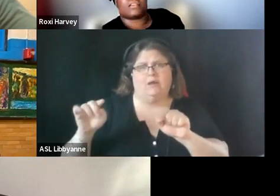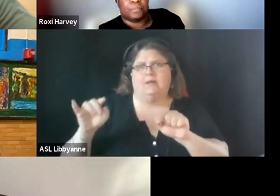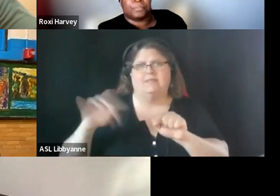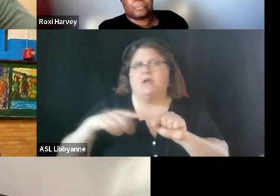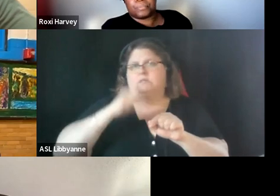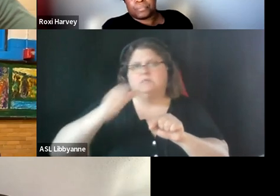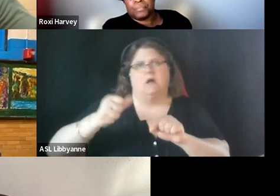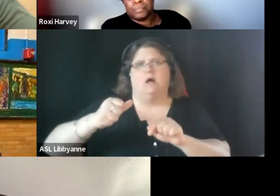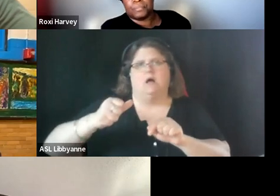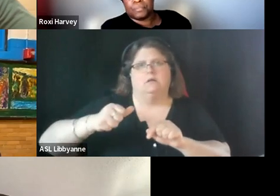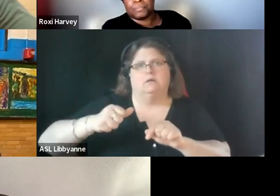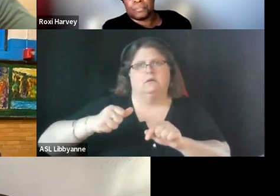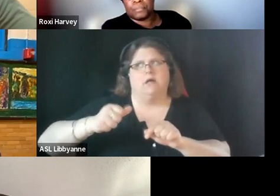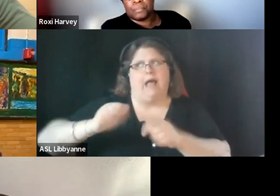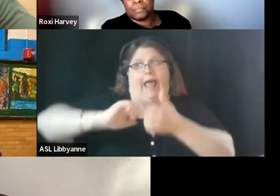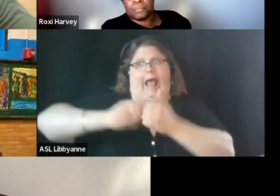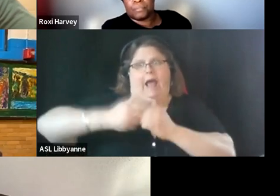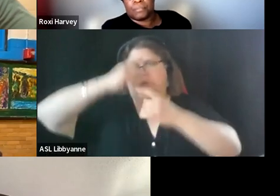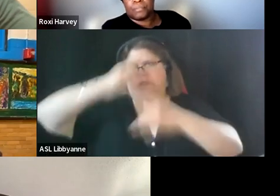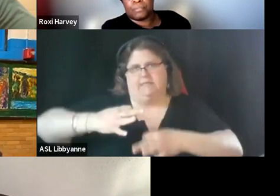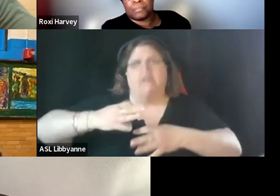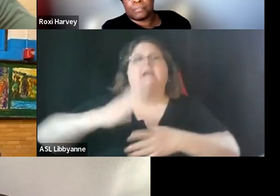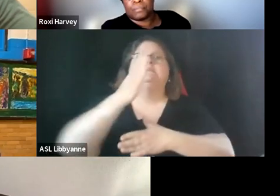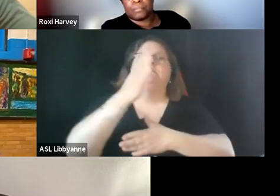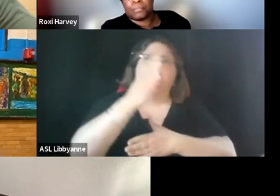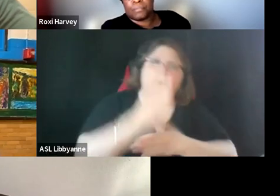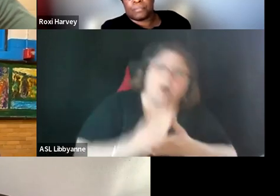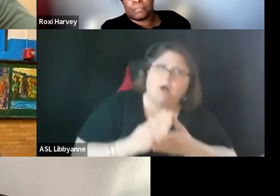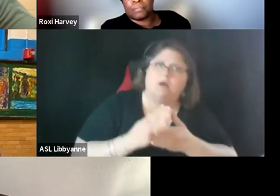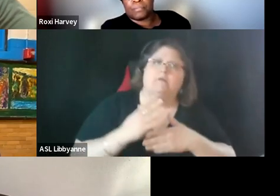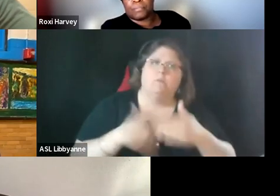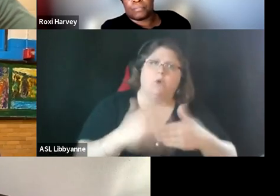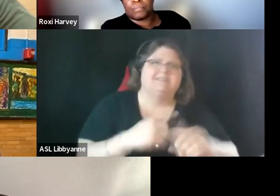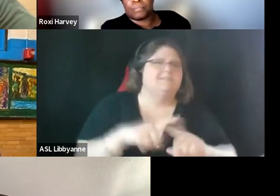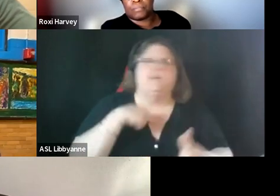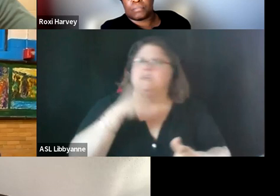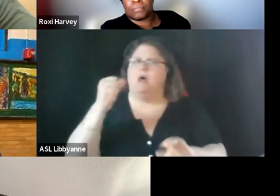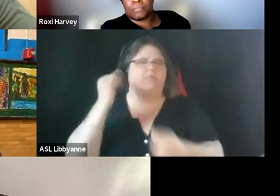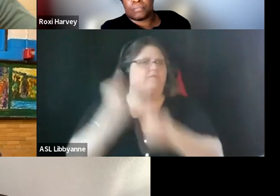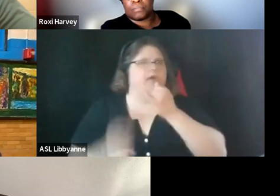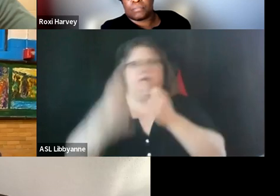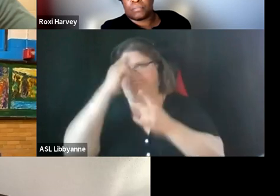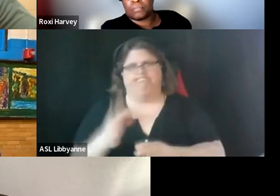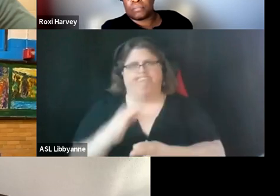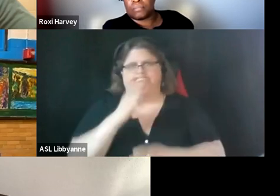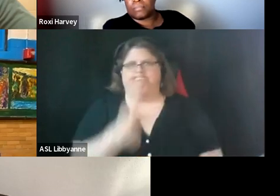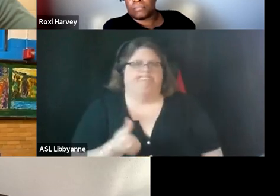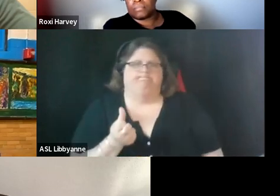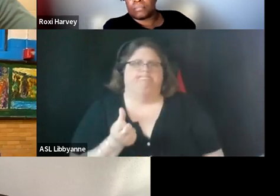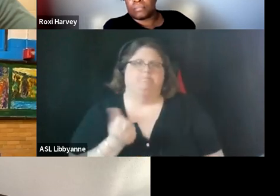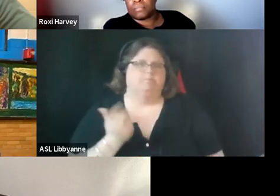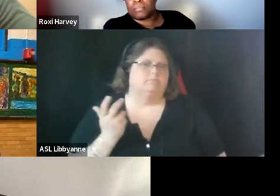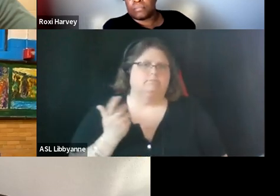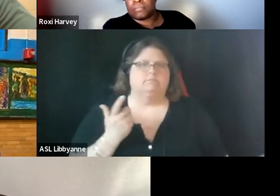factor like it's a it's a factor but not the determining factor i think the preponderance of all the other factors